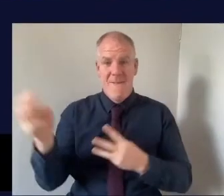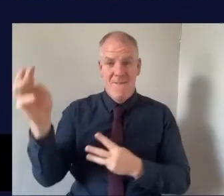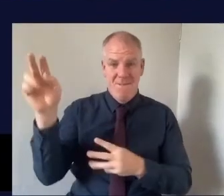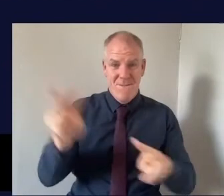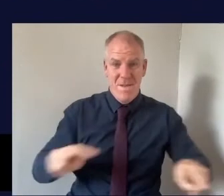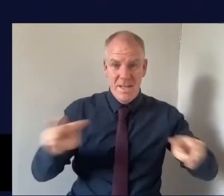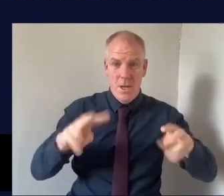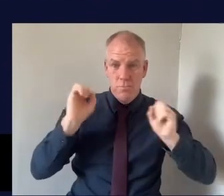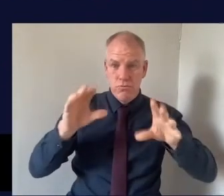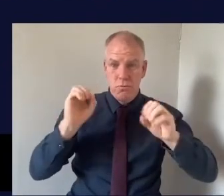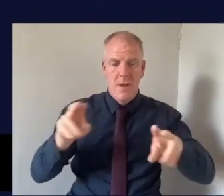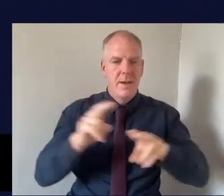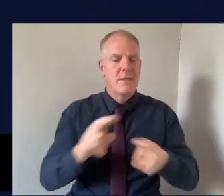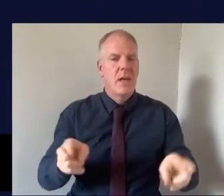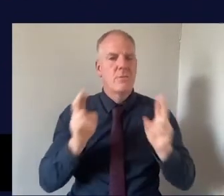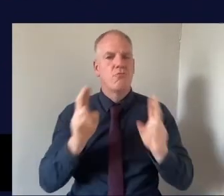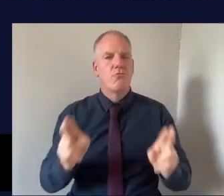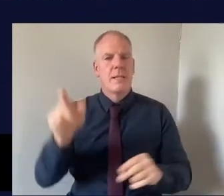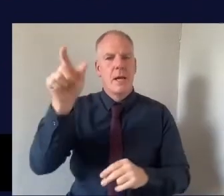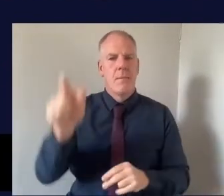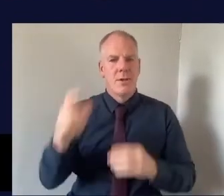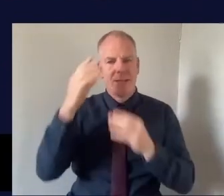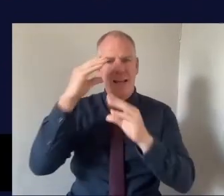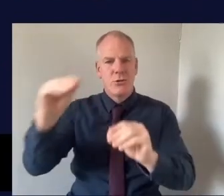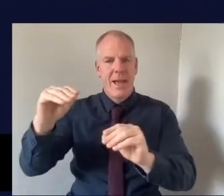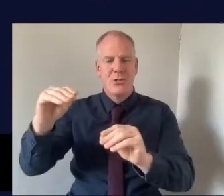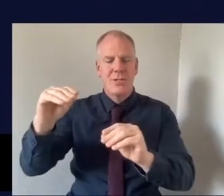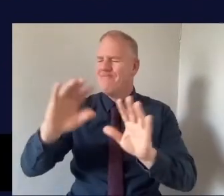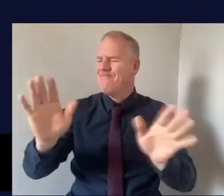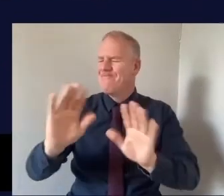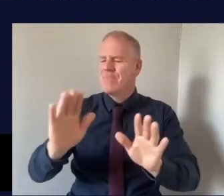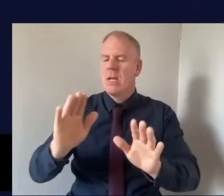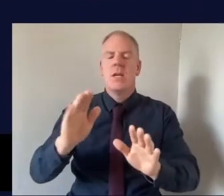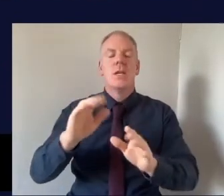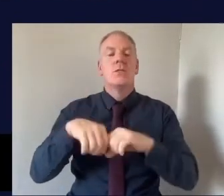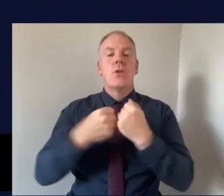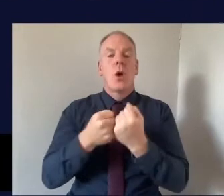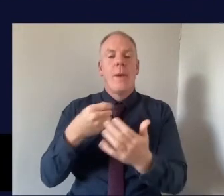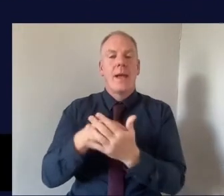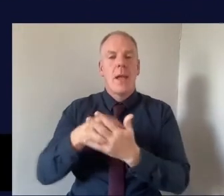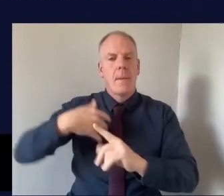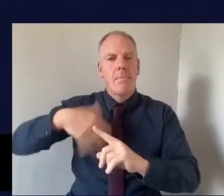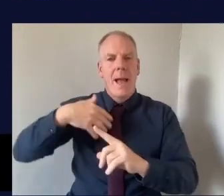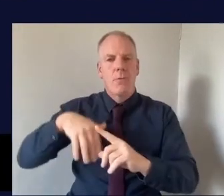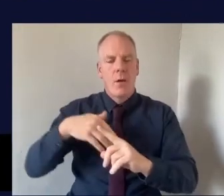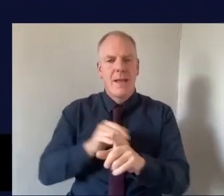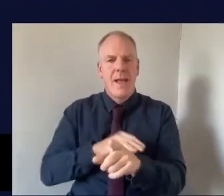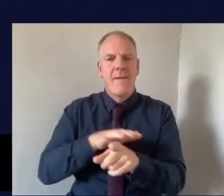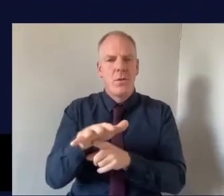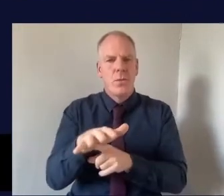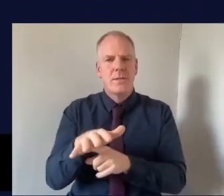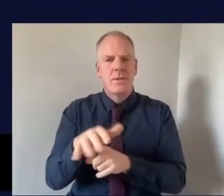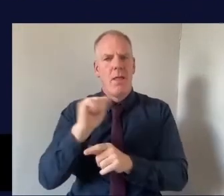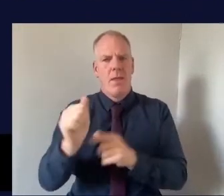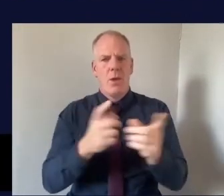it's not right that someone's educational background someone's socioeconomic background defines and how well that they will